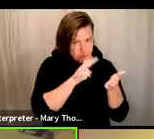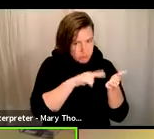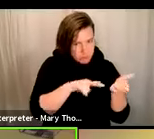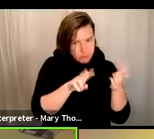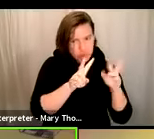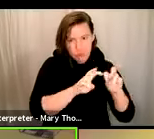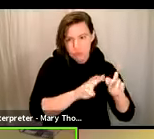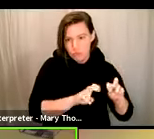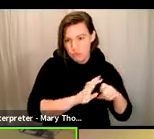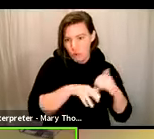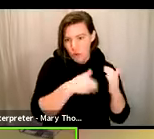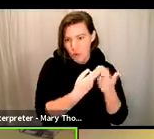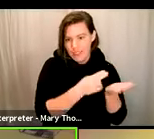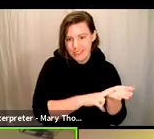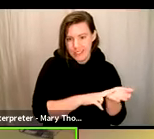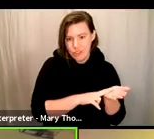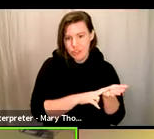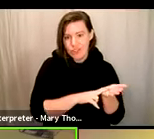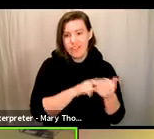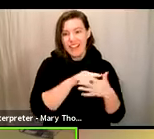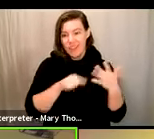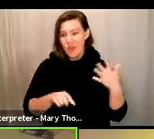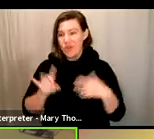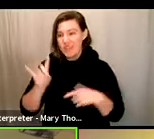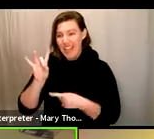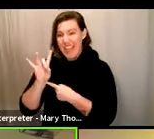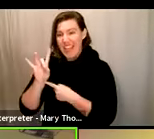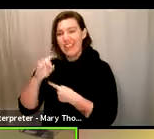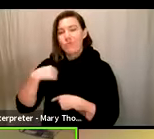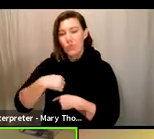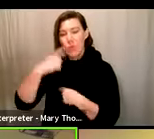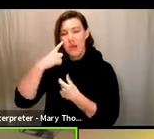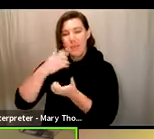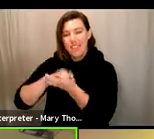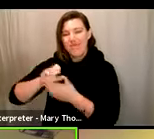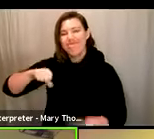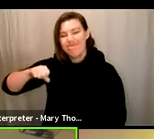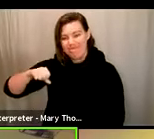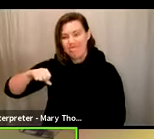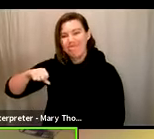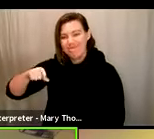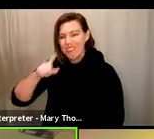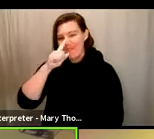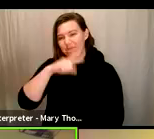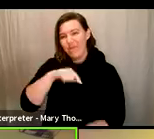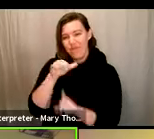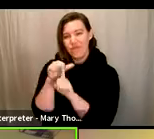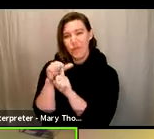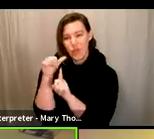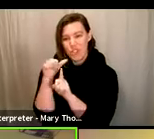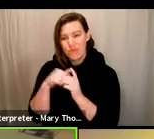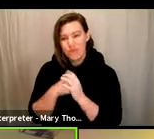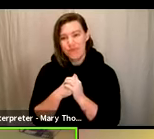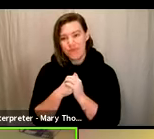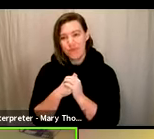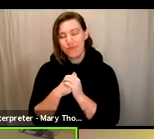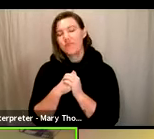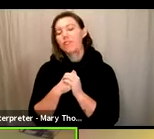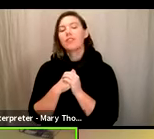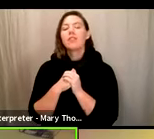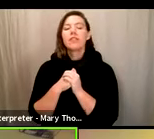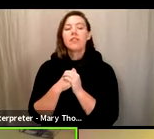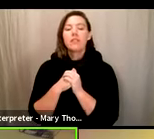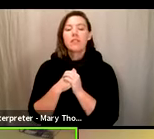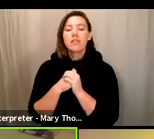those eight ballots were successfully forged. So something to keep in mind and to remember is that this represents